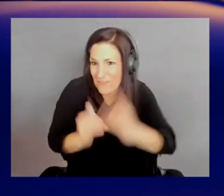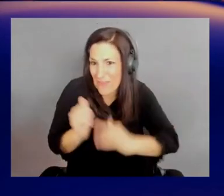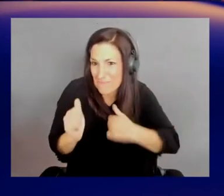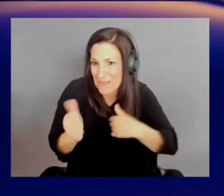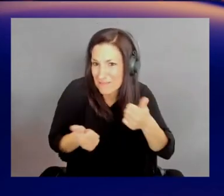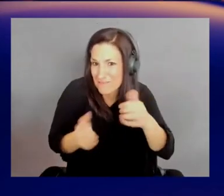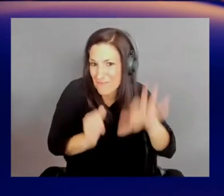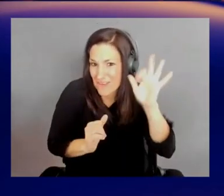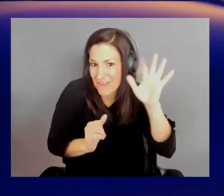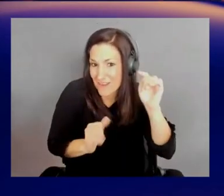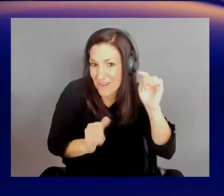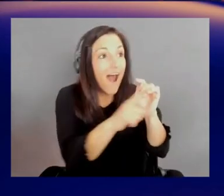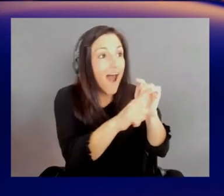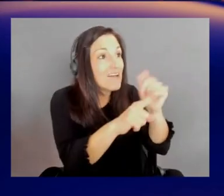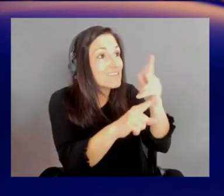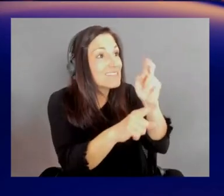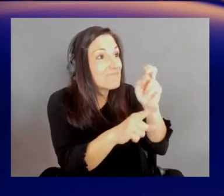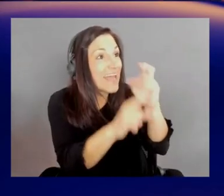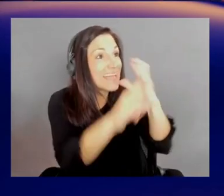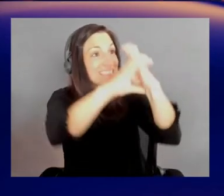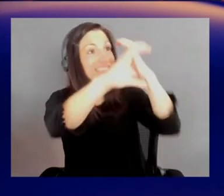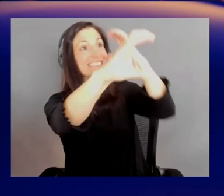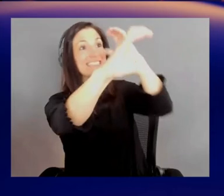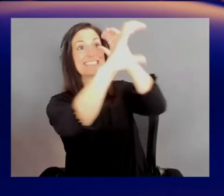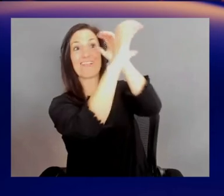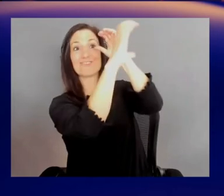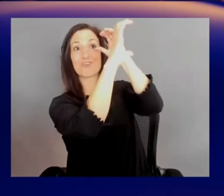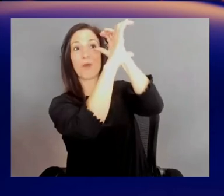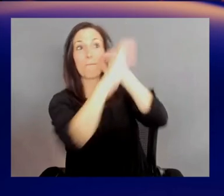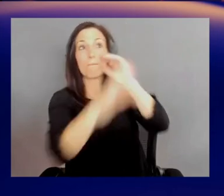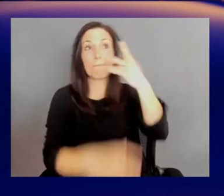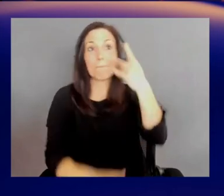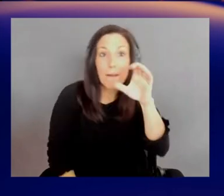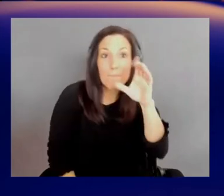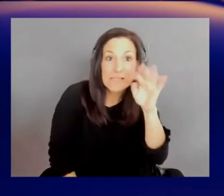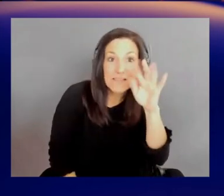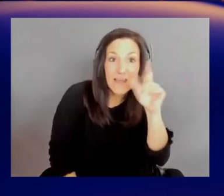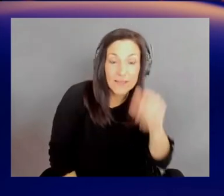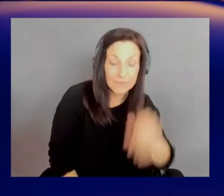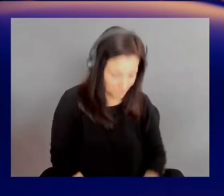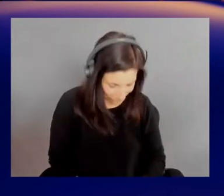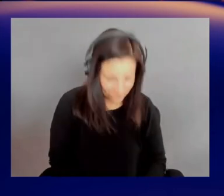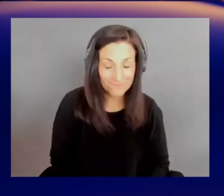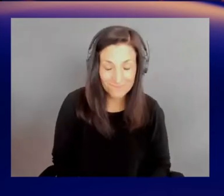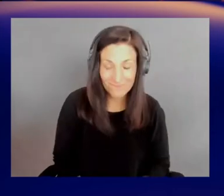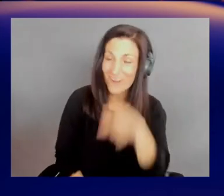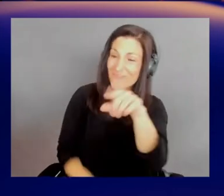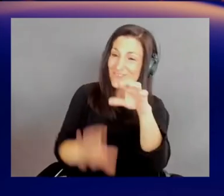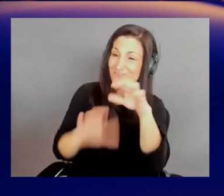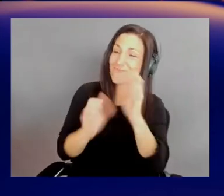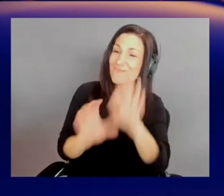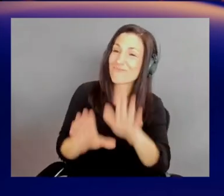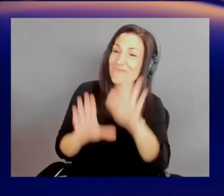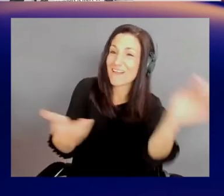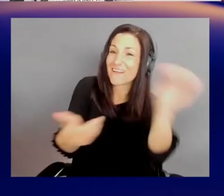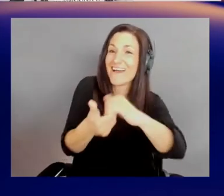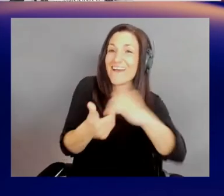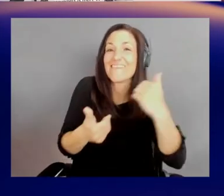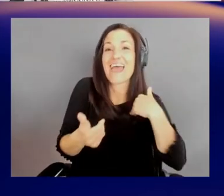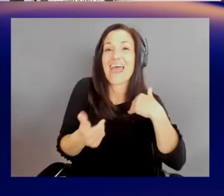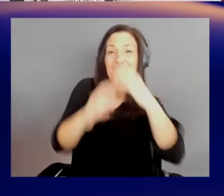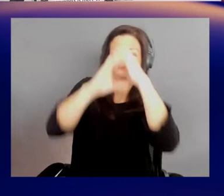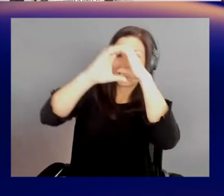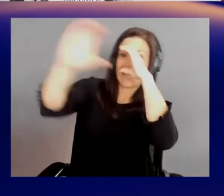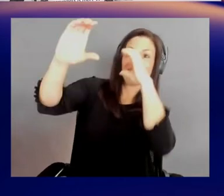Space Telescope, public data. Oh, yes. Okay. So this group is a fantastic collaborator where they help to put up telescope data. And, again, this